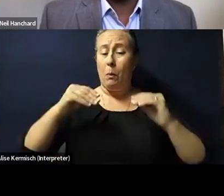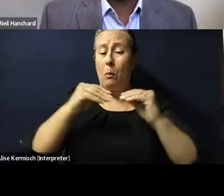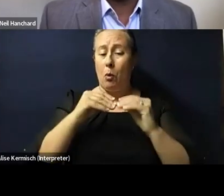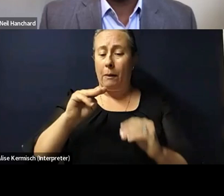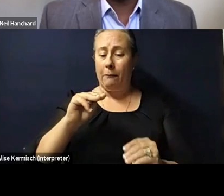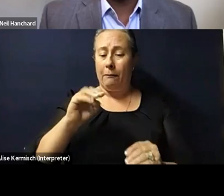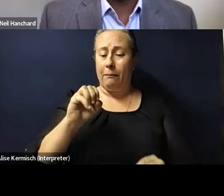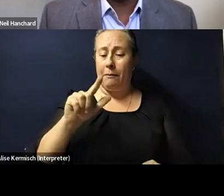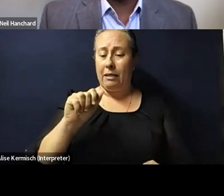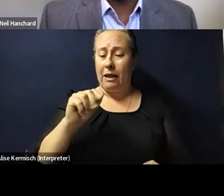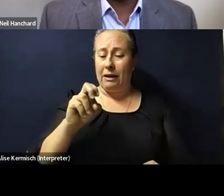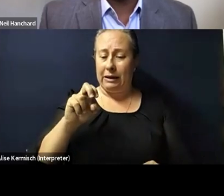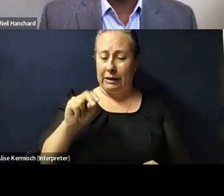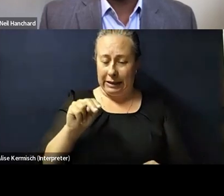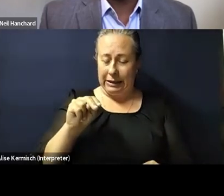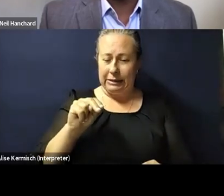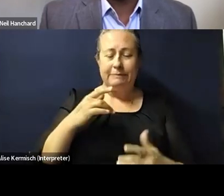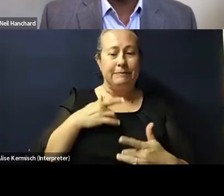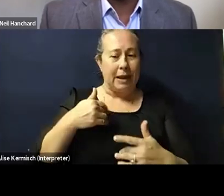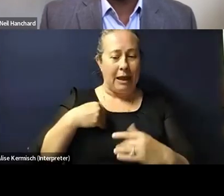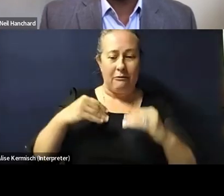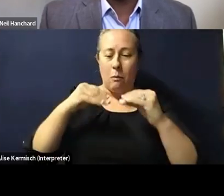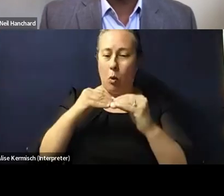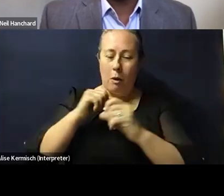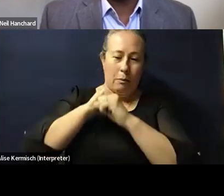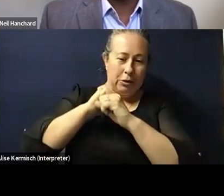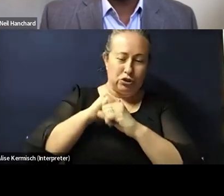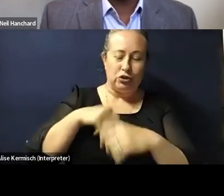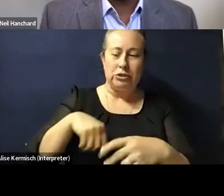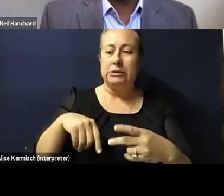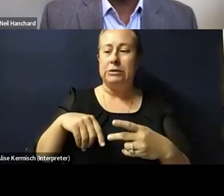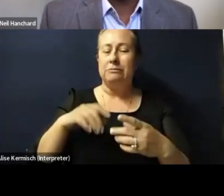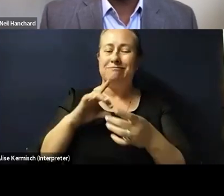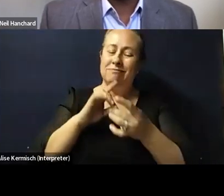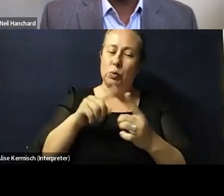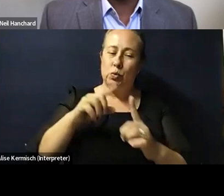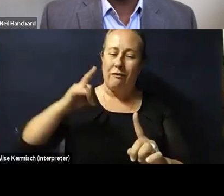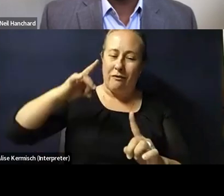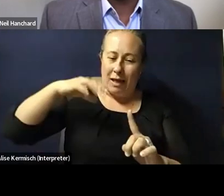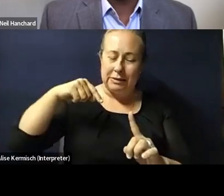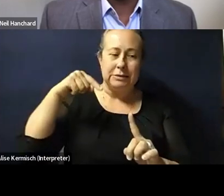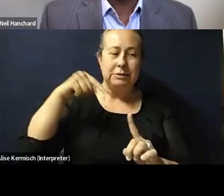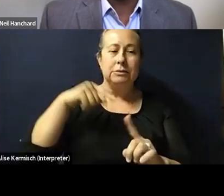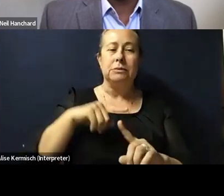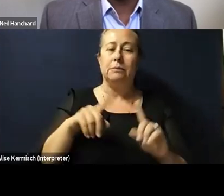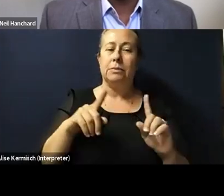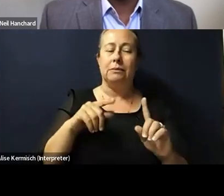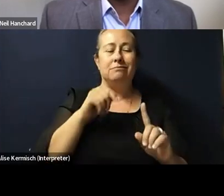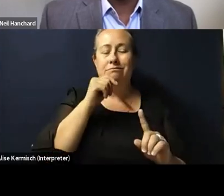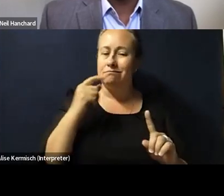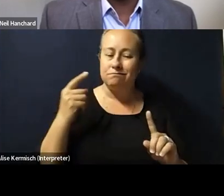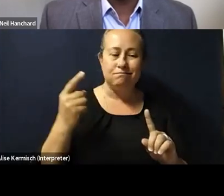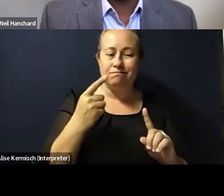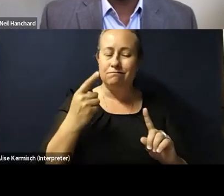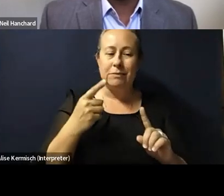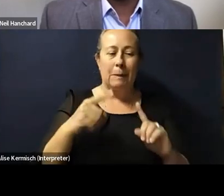terms of sun protection and better in terms of, of violence, but, but not, not necessarily and not